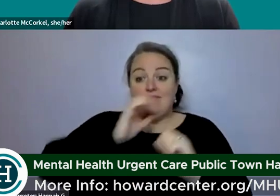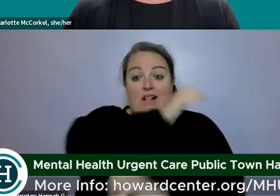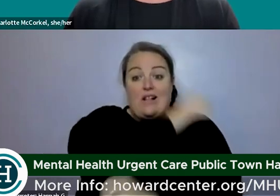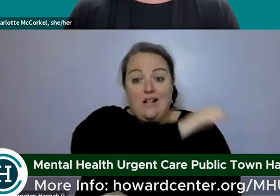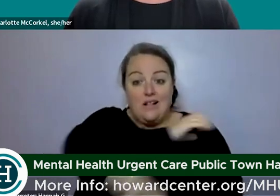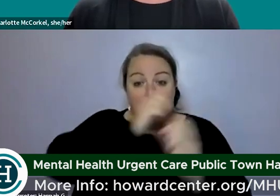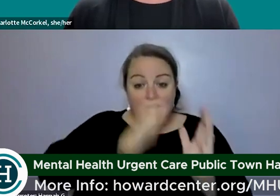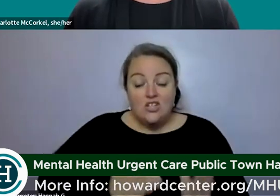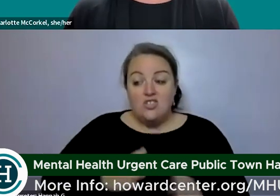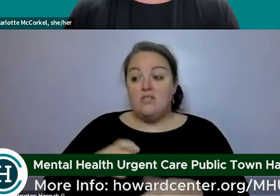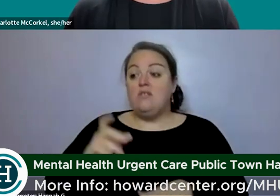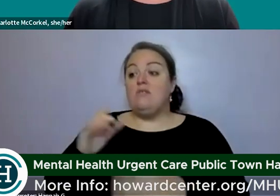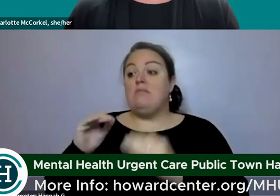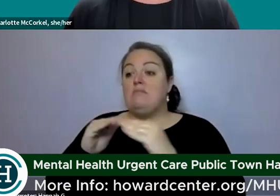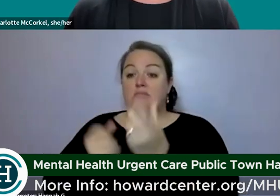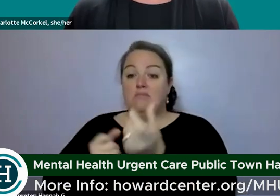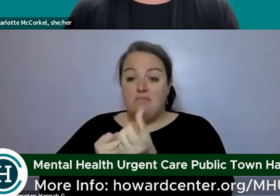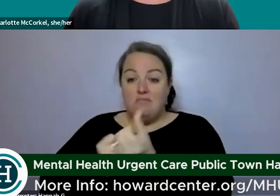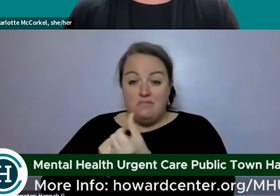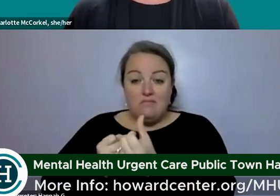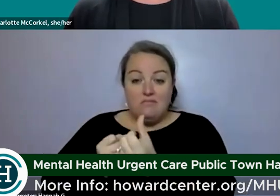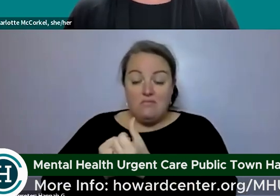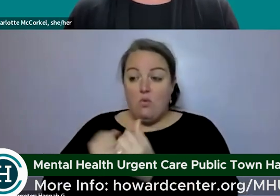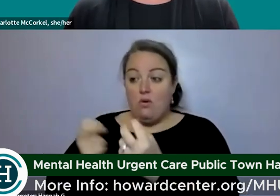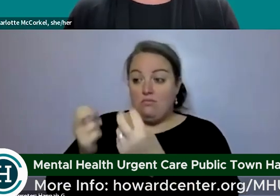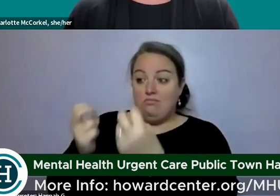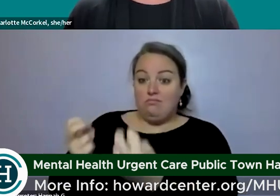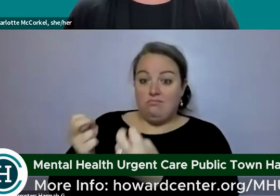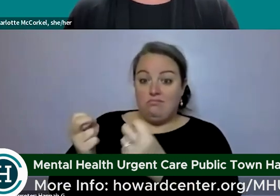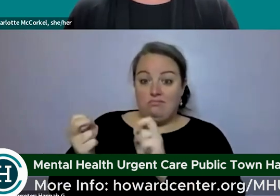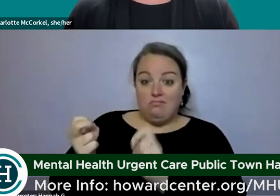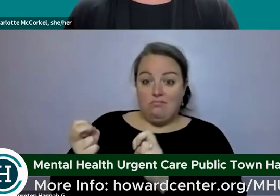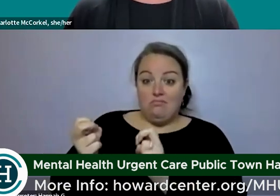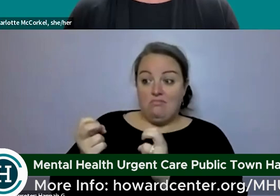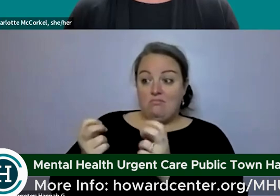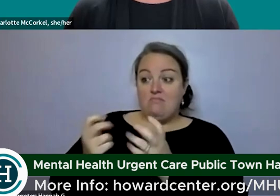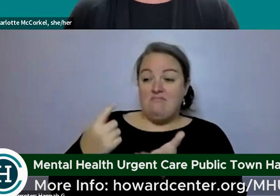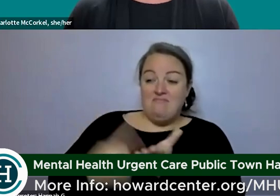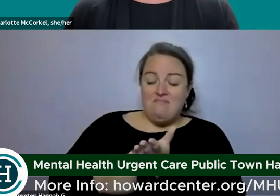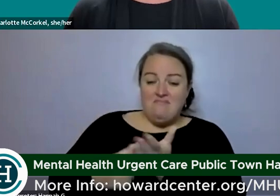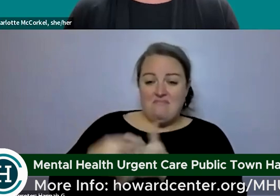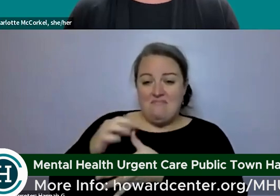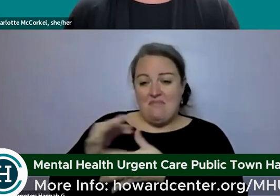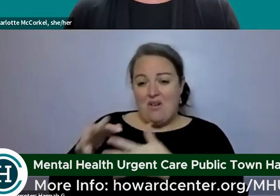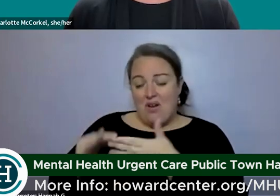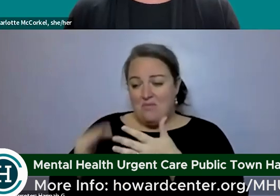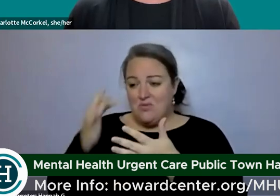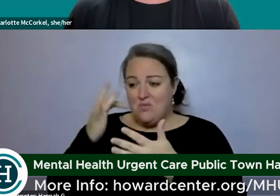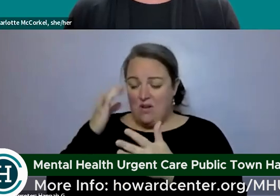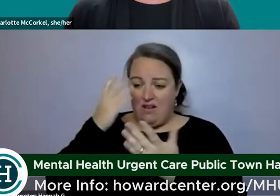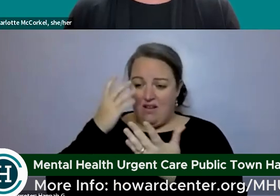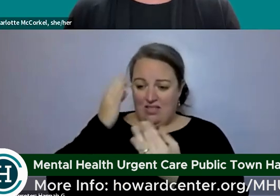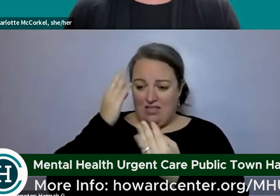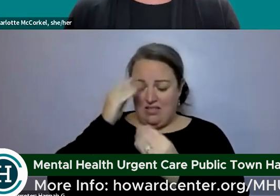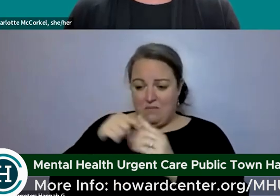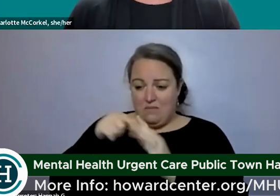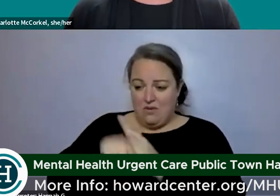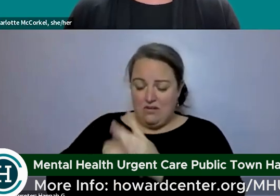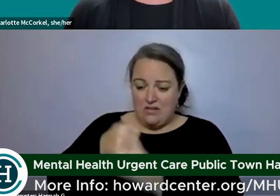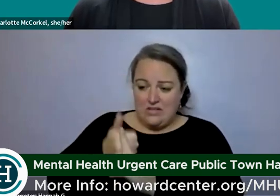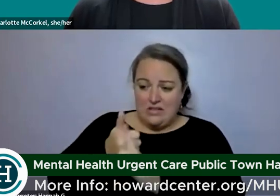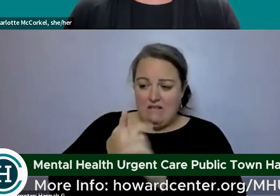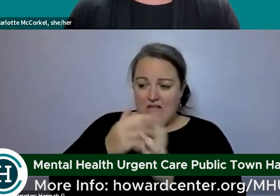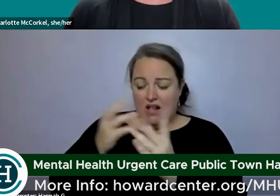themselves and what the different options are that may take a number of hours to figure out what can be the plan from